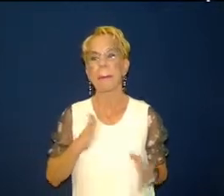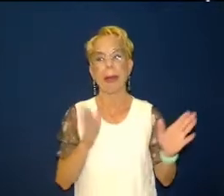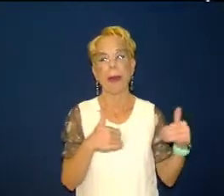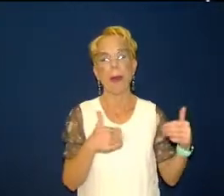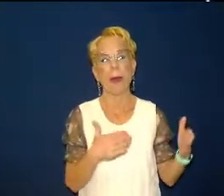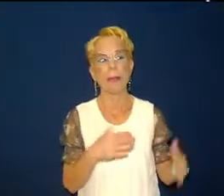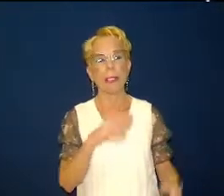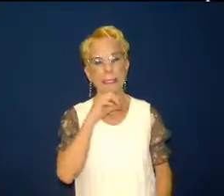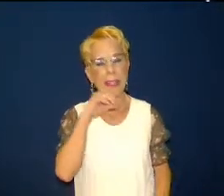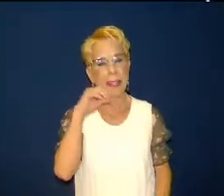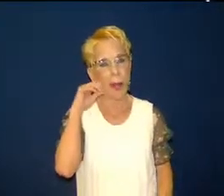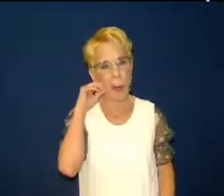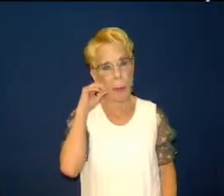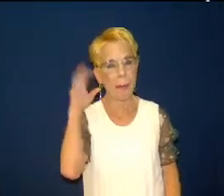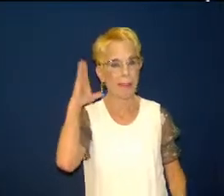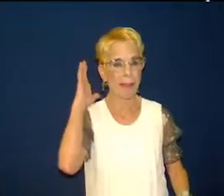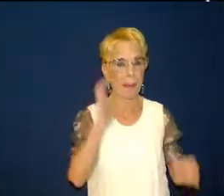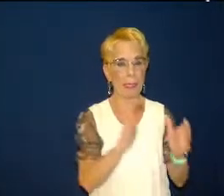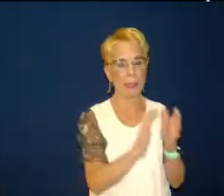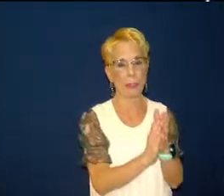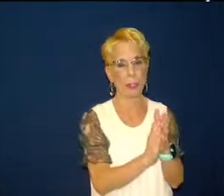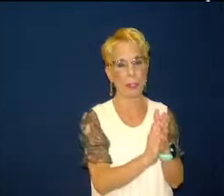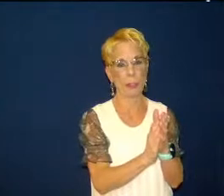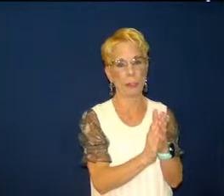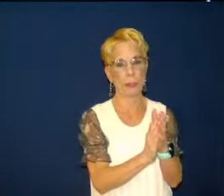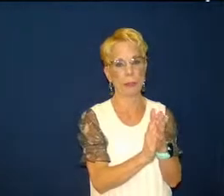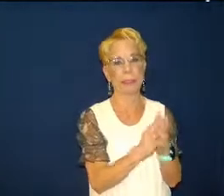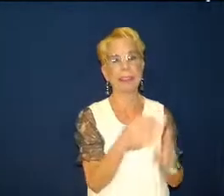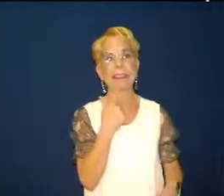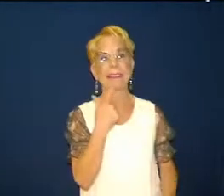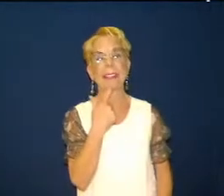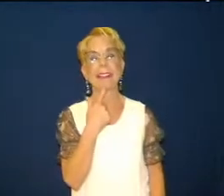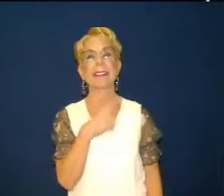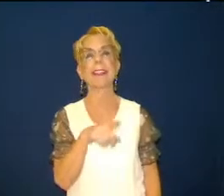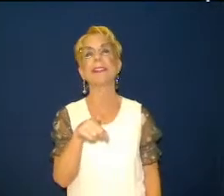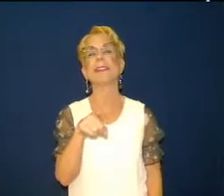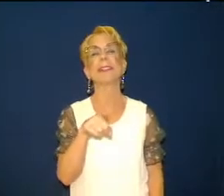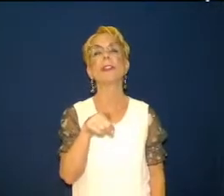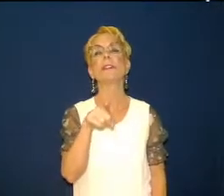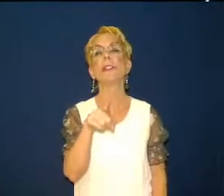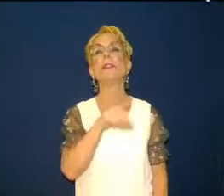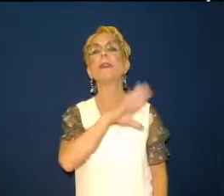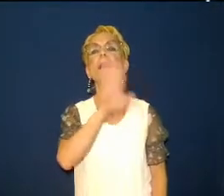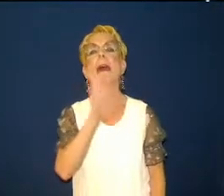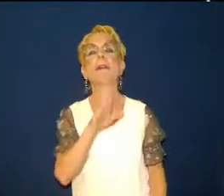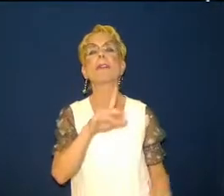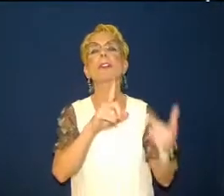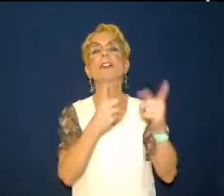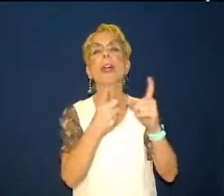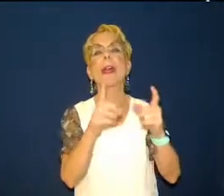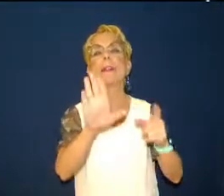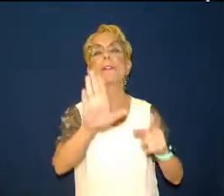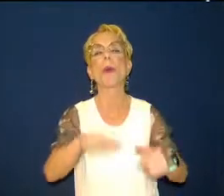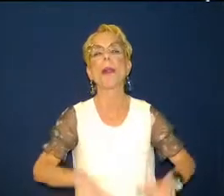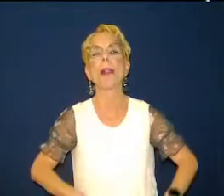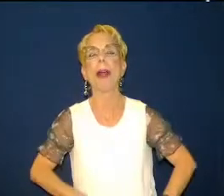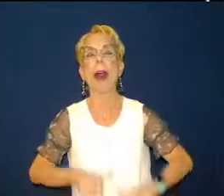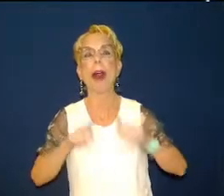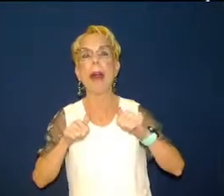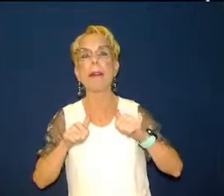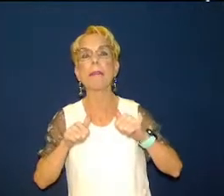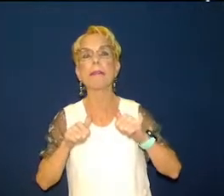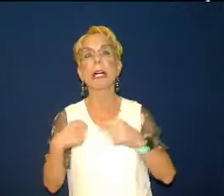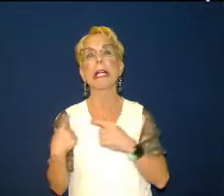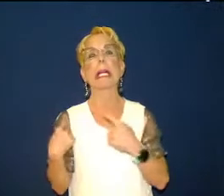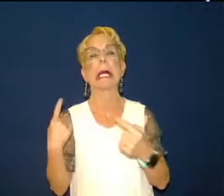you never change your life until you step out of your comfort zone change begins at the end